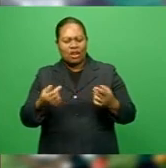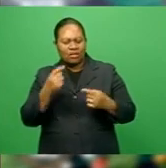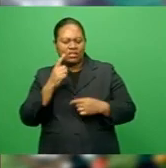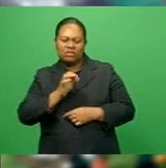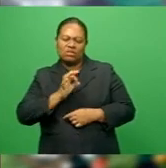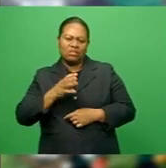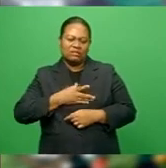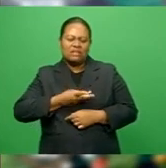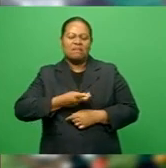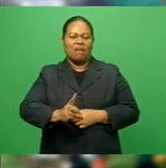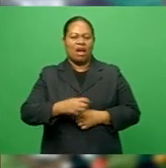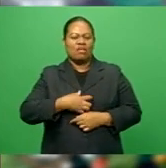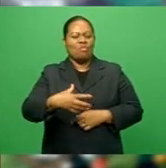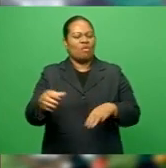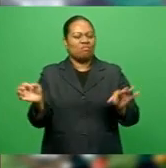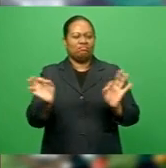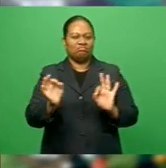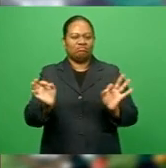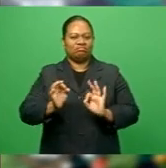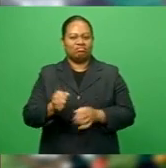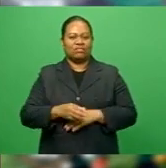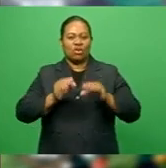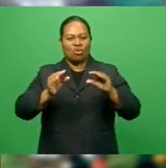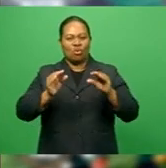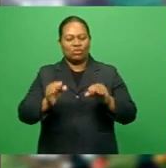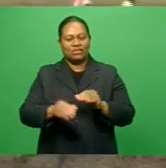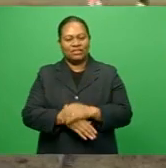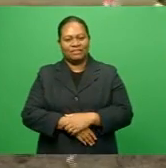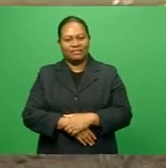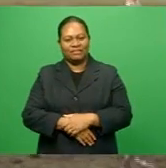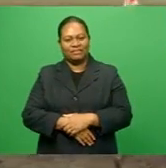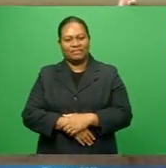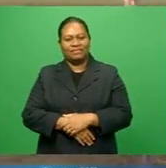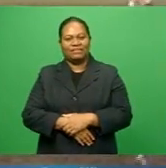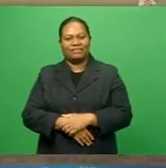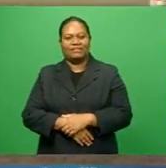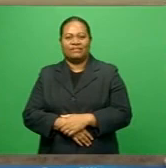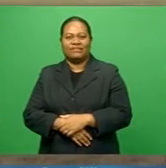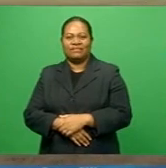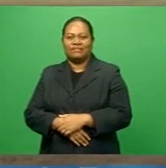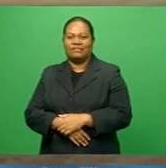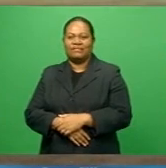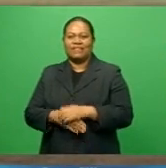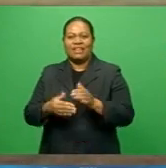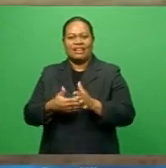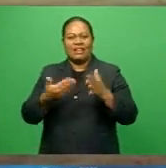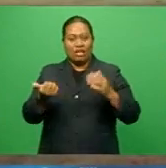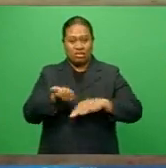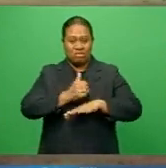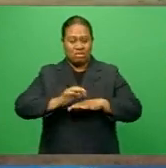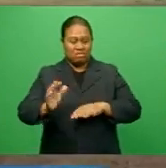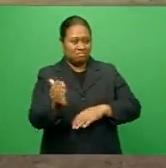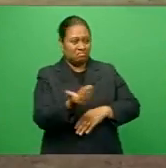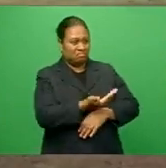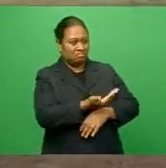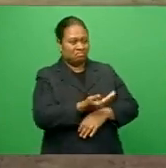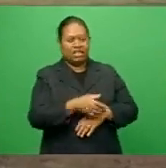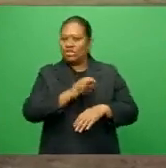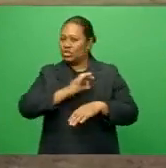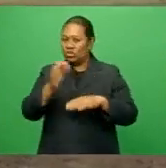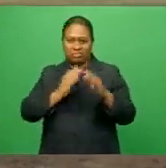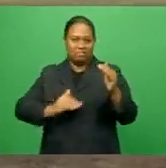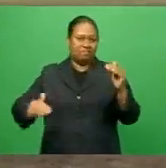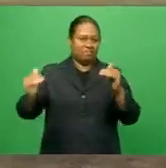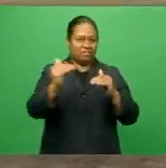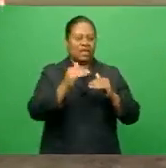much from his group of players. Carlaini Tavi with the details. The ground conditions may not be up to standard, but